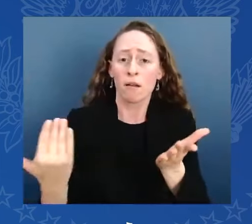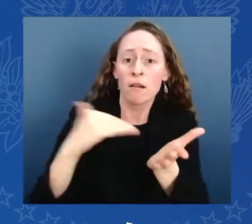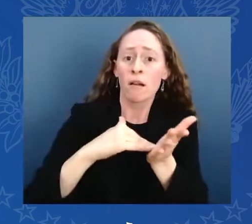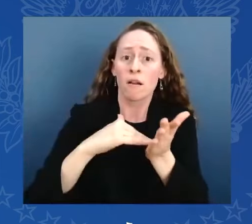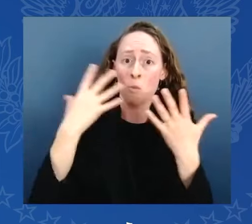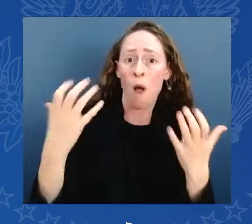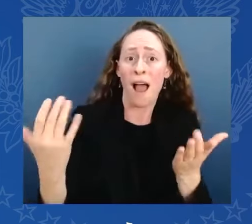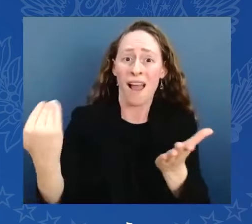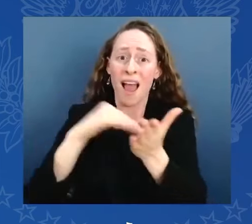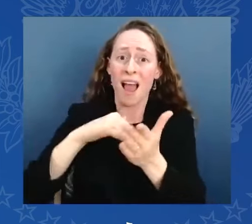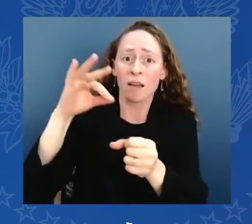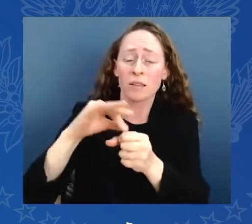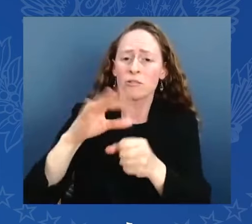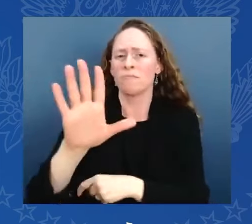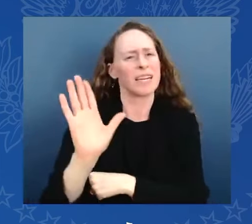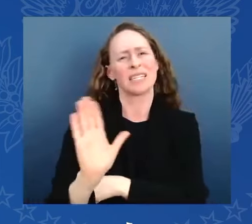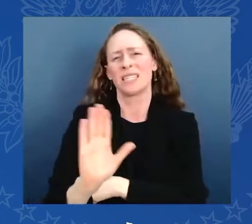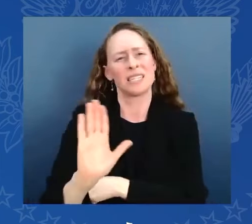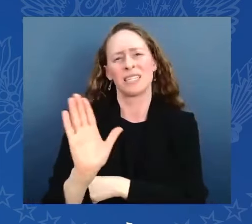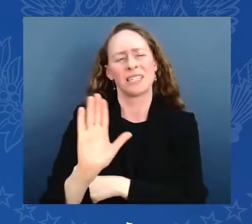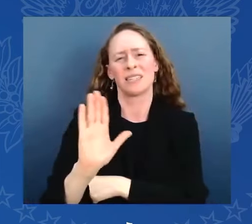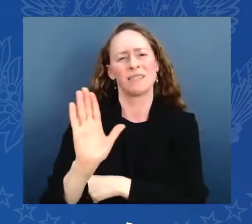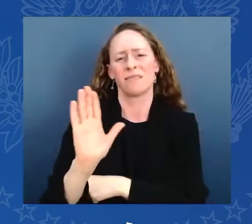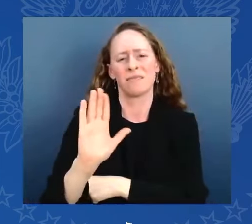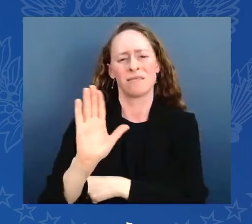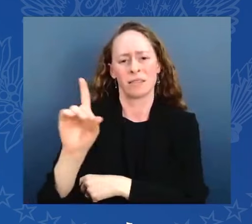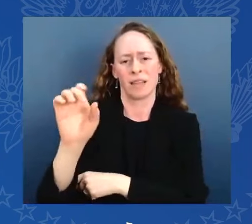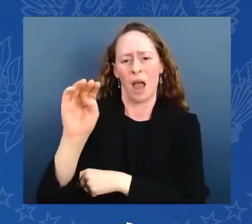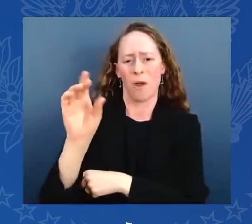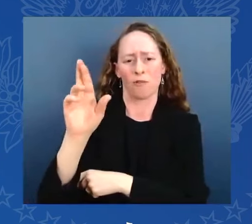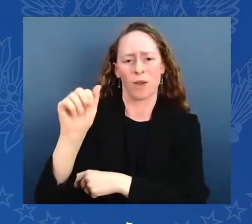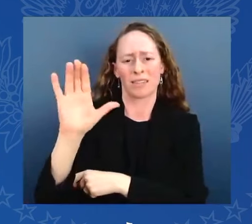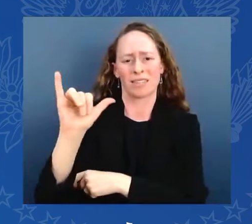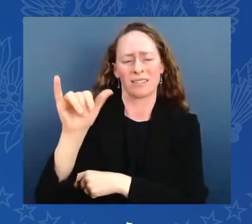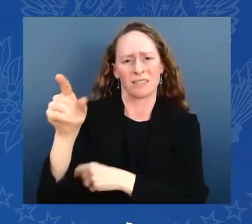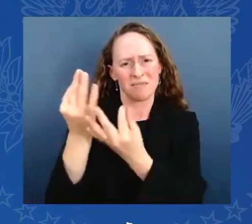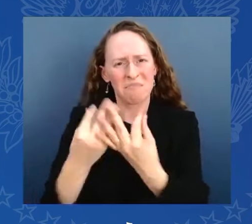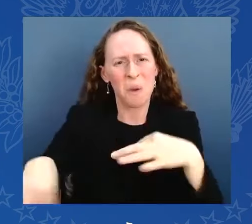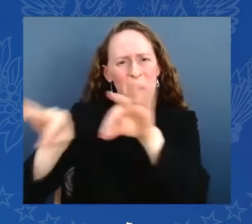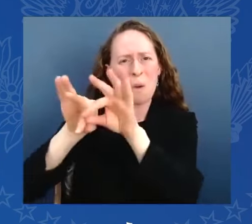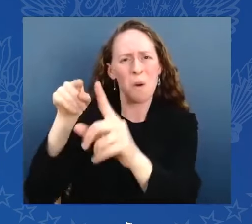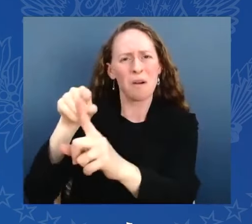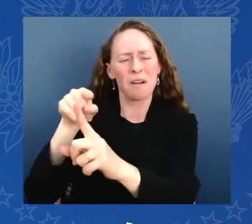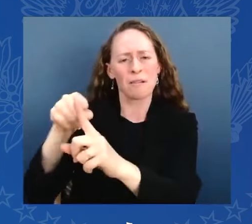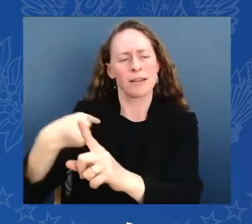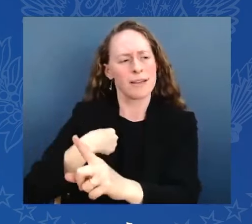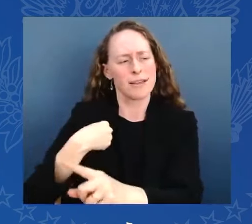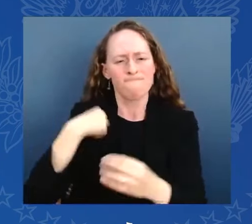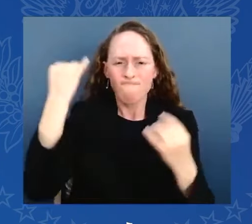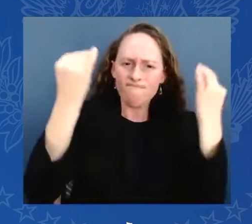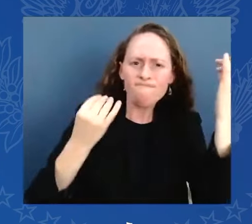decided the best way forward is to pass the torch to a new generation. That's the best way to unite our nation.